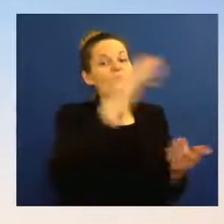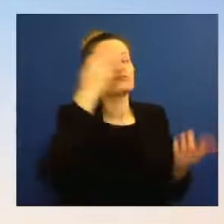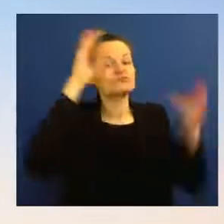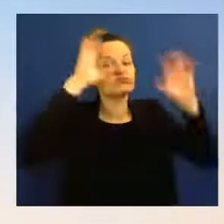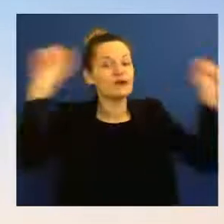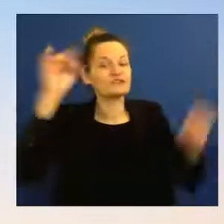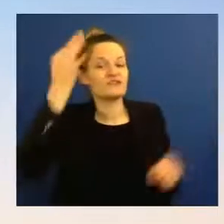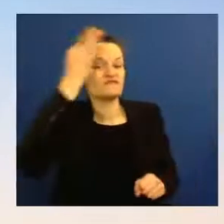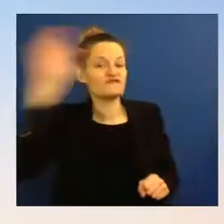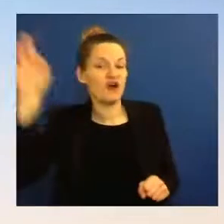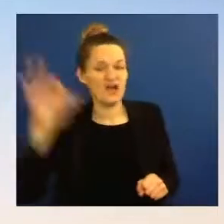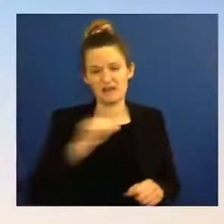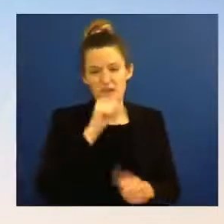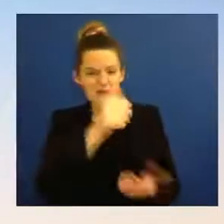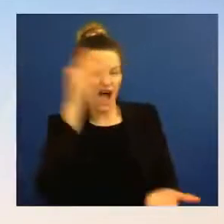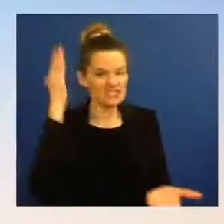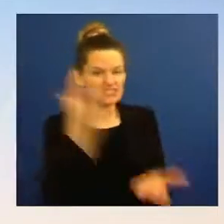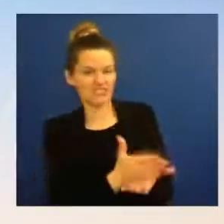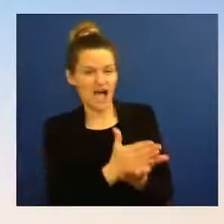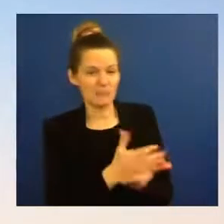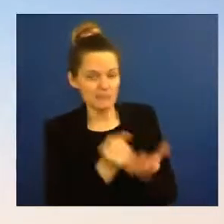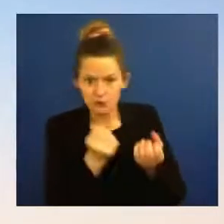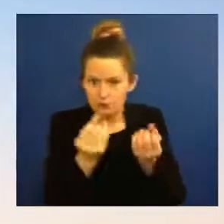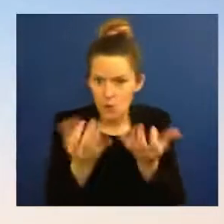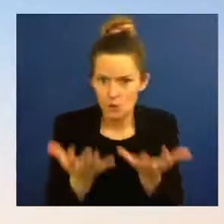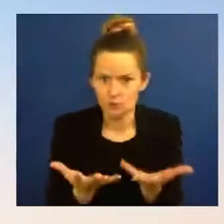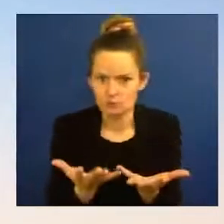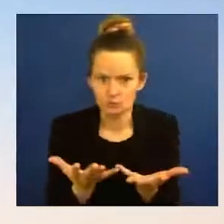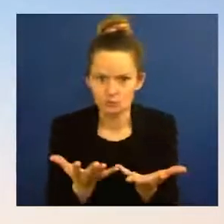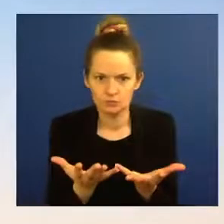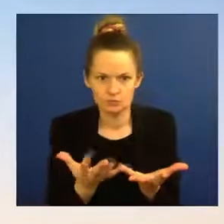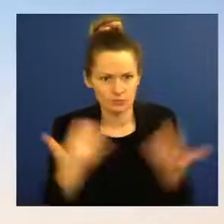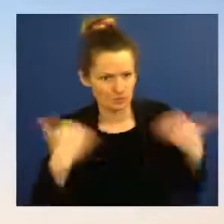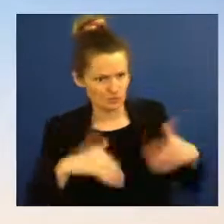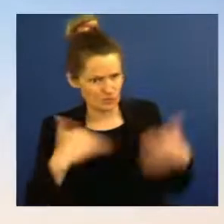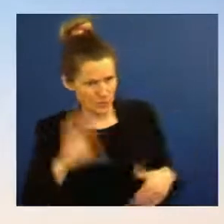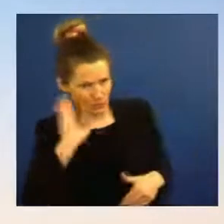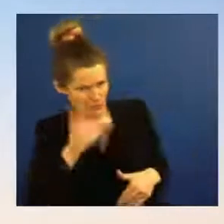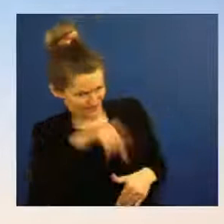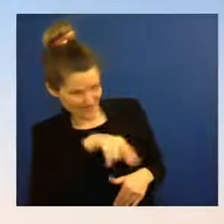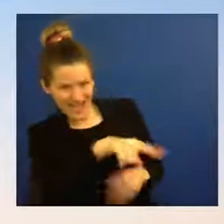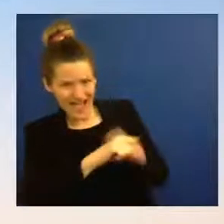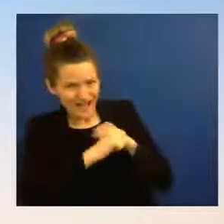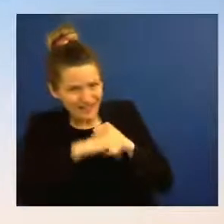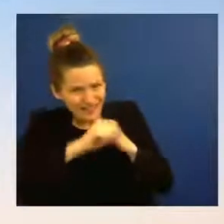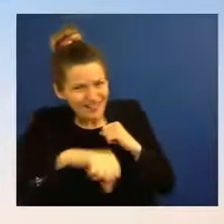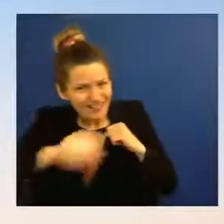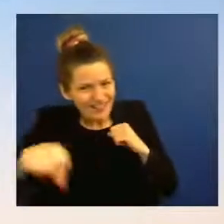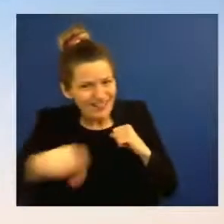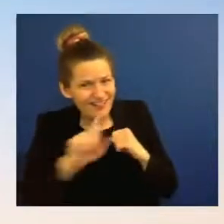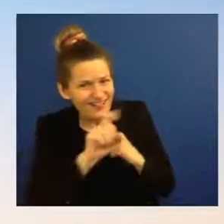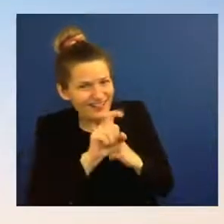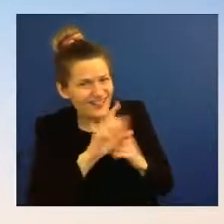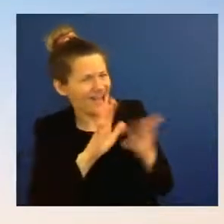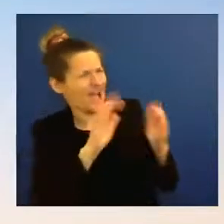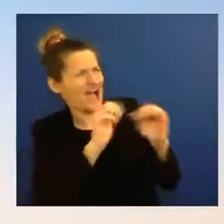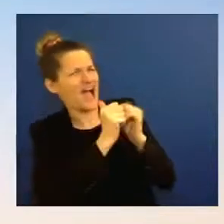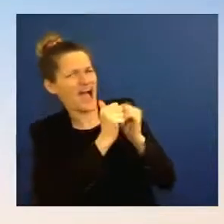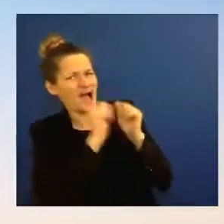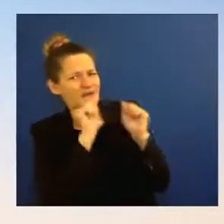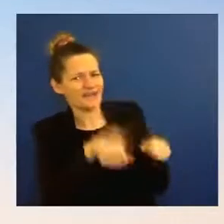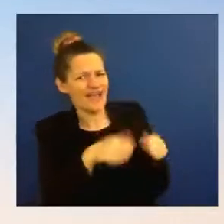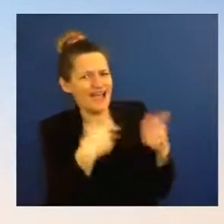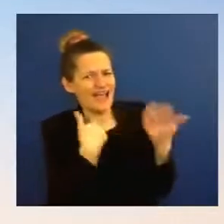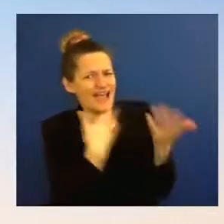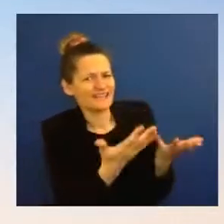of Ukrainian liberty, especially if this is going to drag on for long. And then I have a separate question. Sure. Well, to be very clear, and I think you all